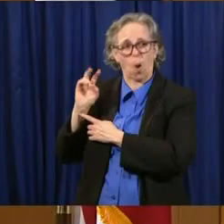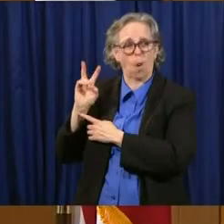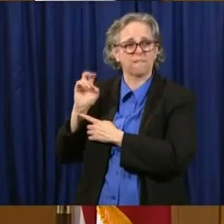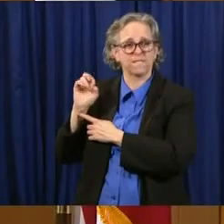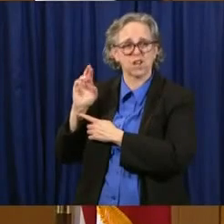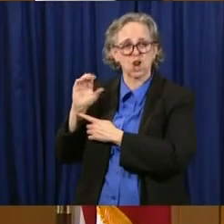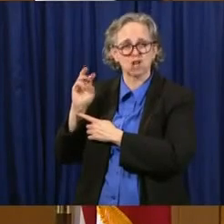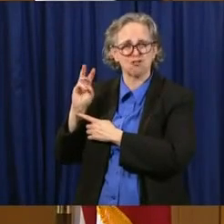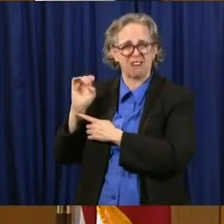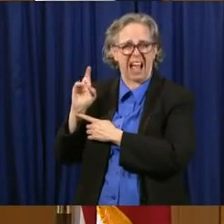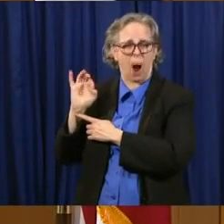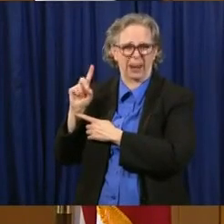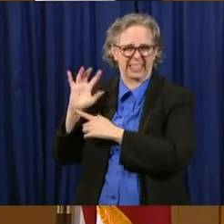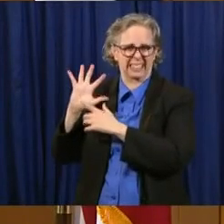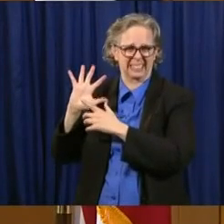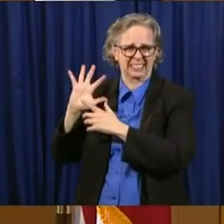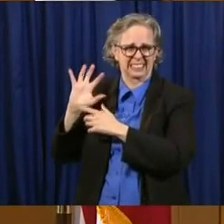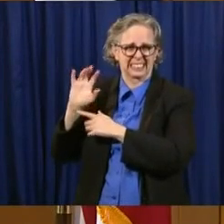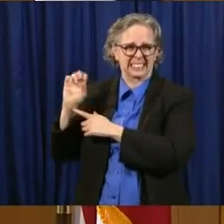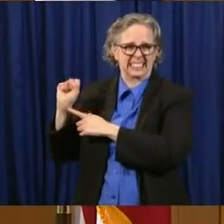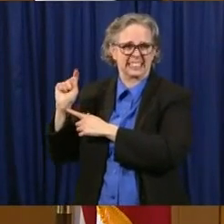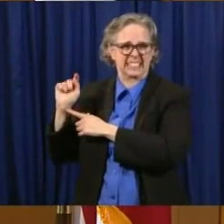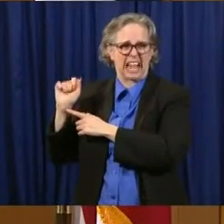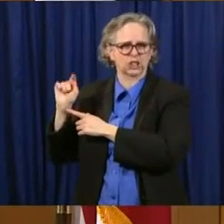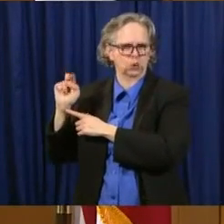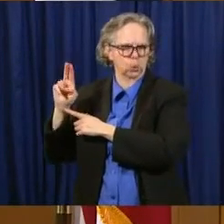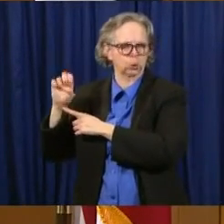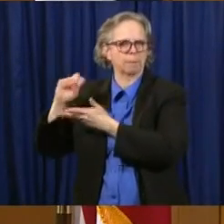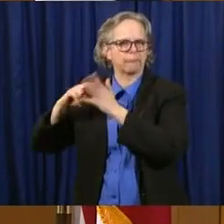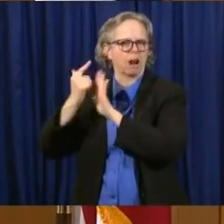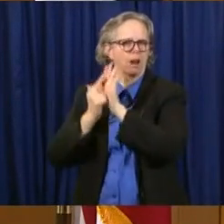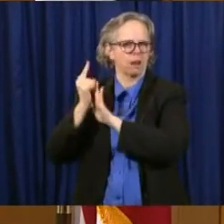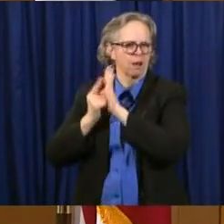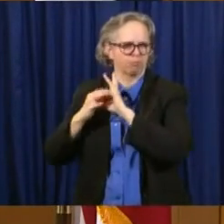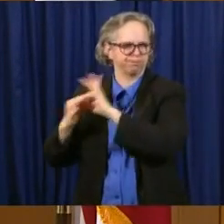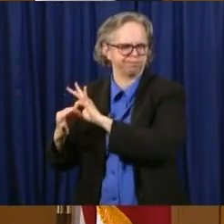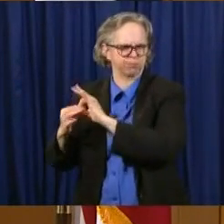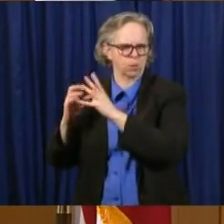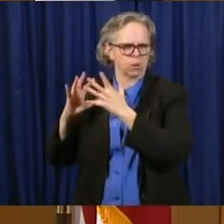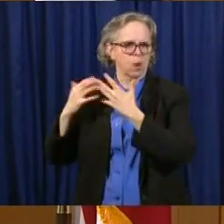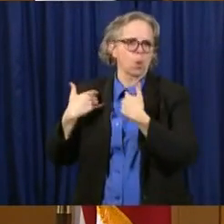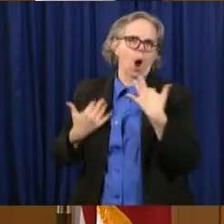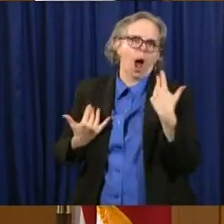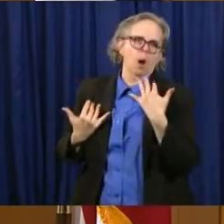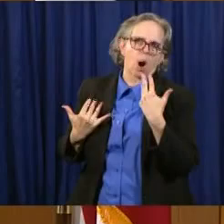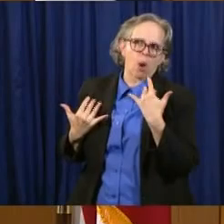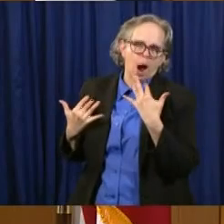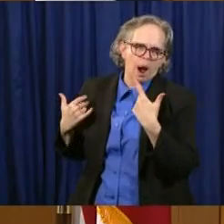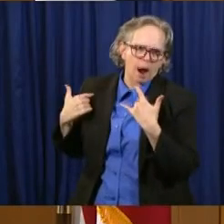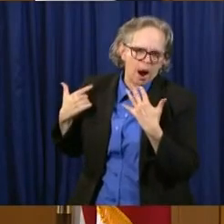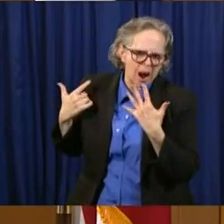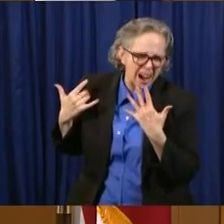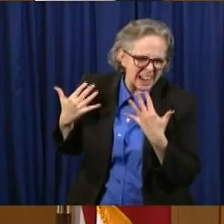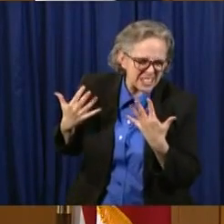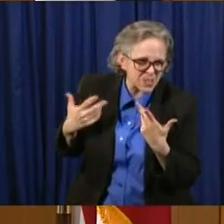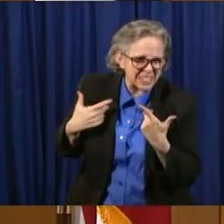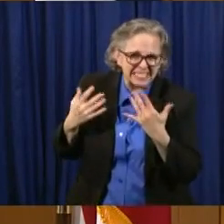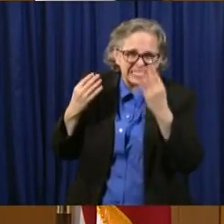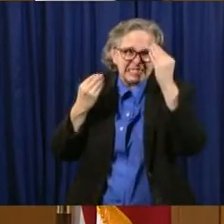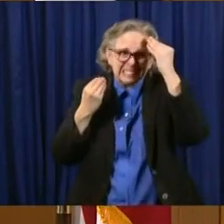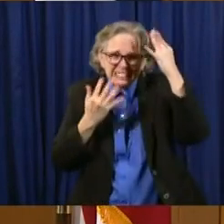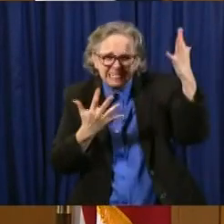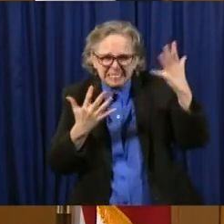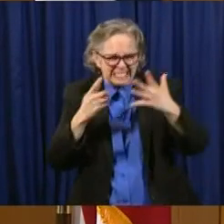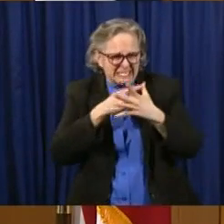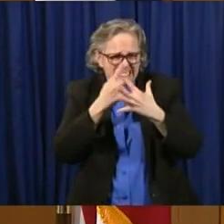Correctional Institution Inspection Committee about the overcrowding and advised them of our intent to release certain inmates who are ready for